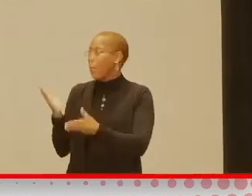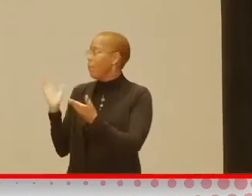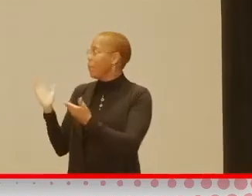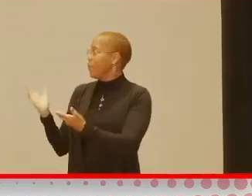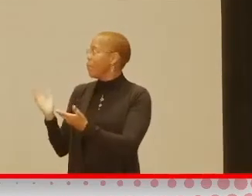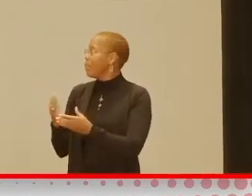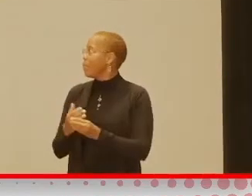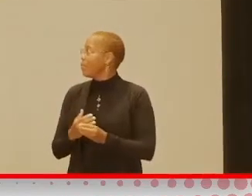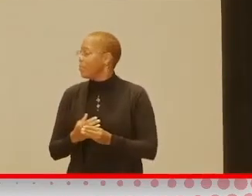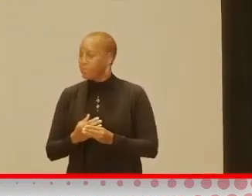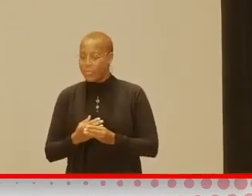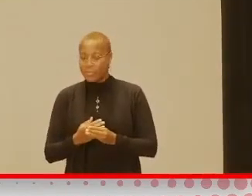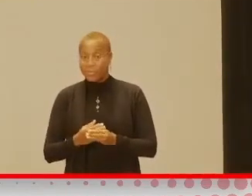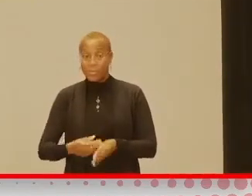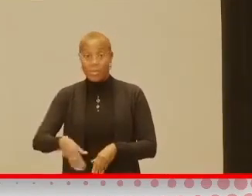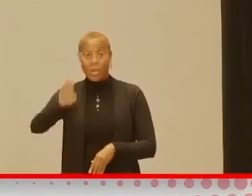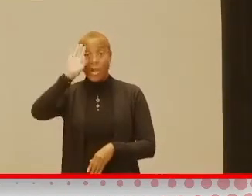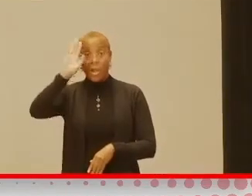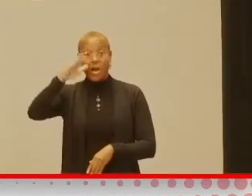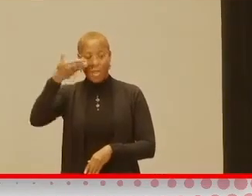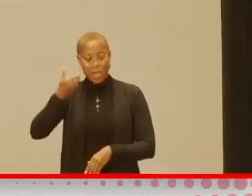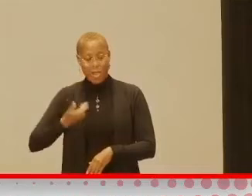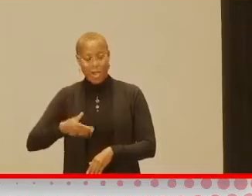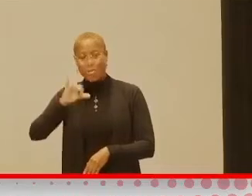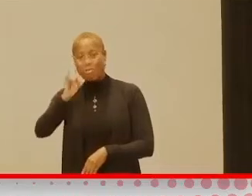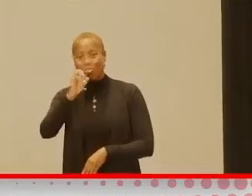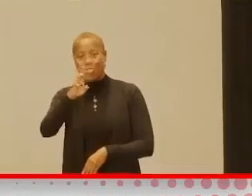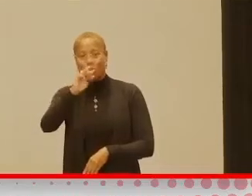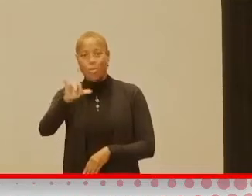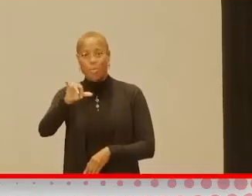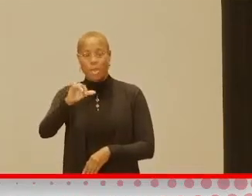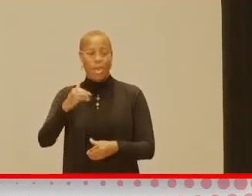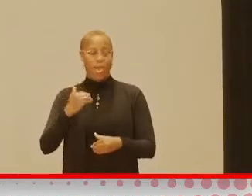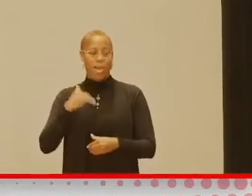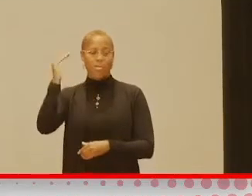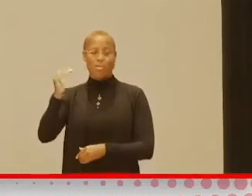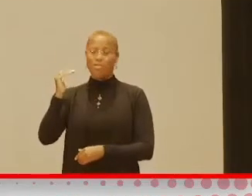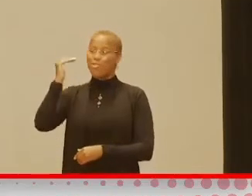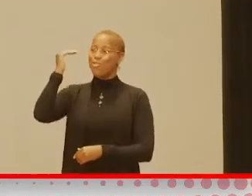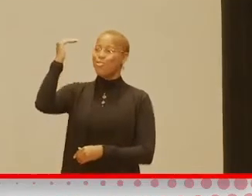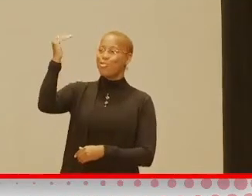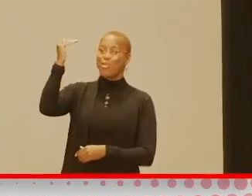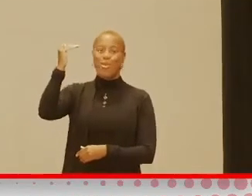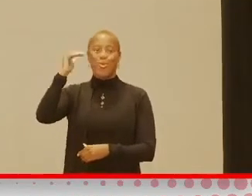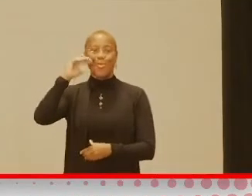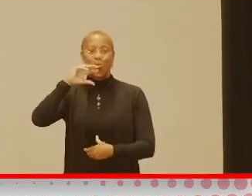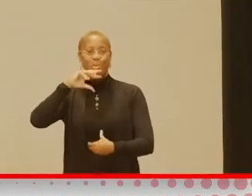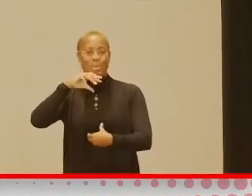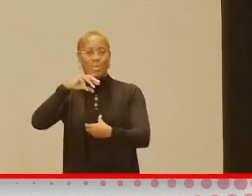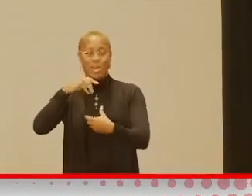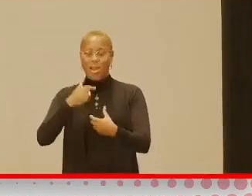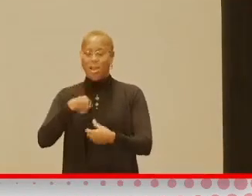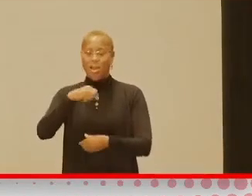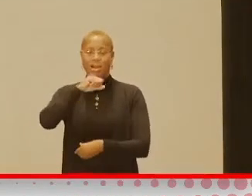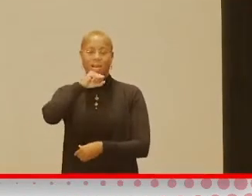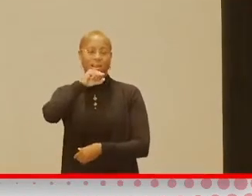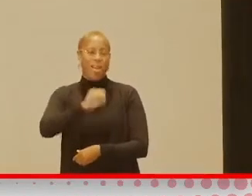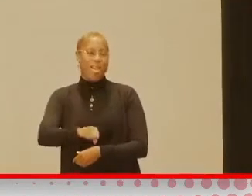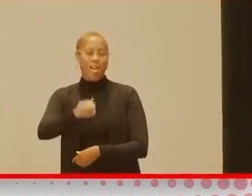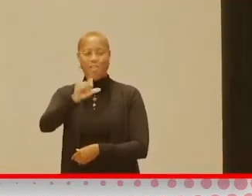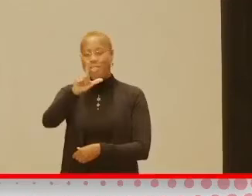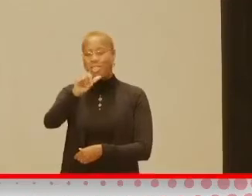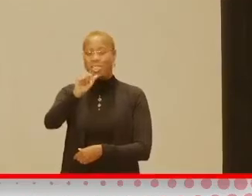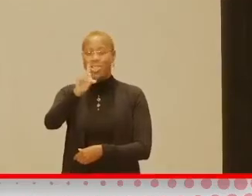Hi, I'm Jeremy. I'm an adult, and I love Ladybug